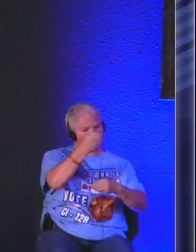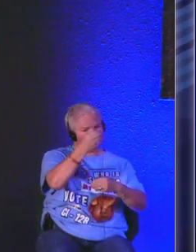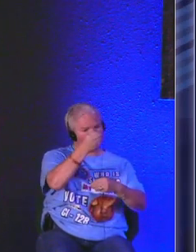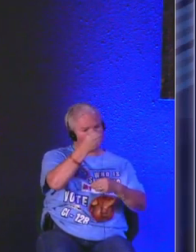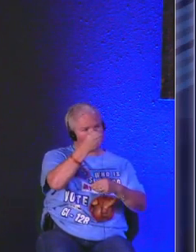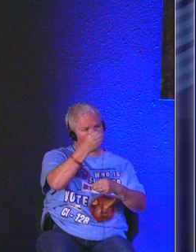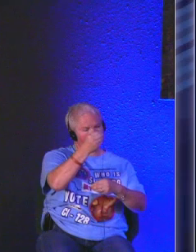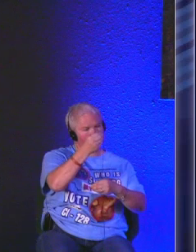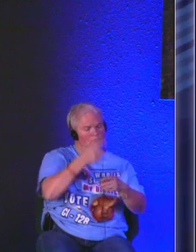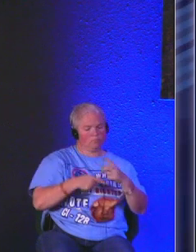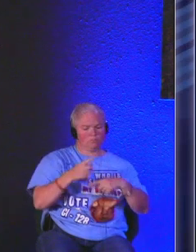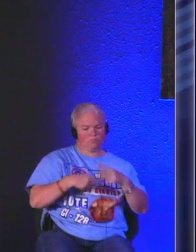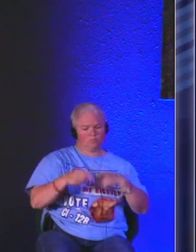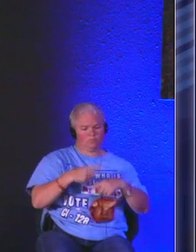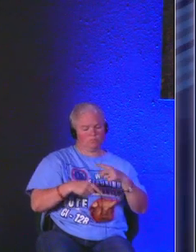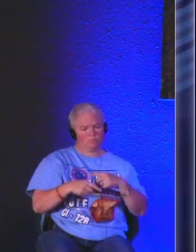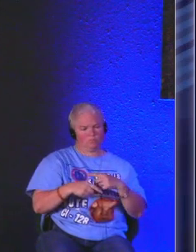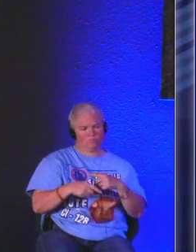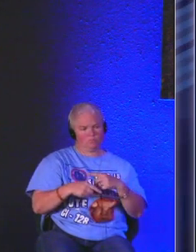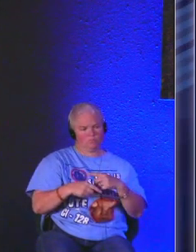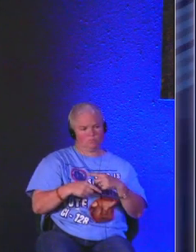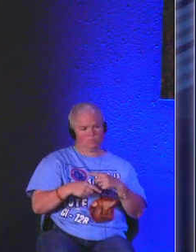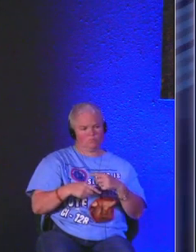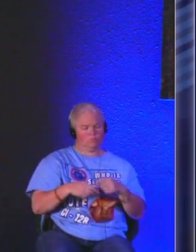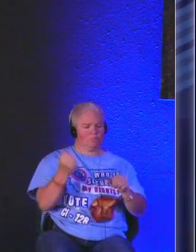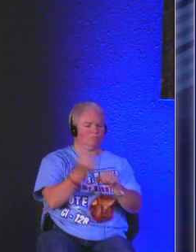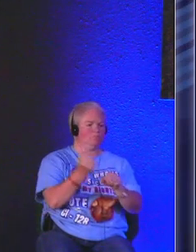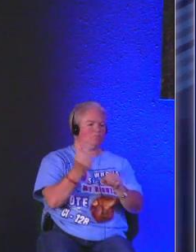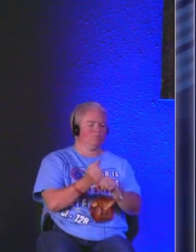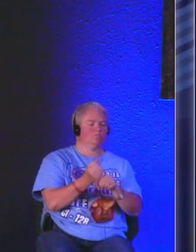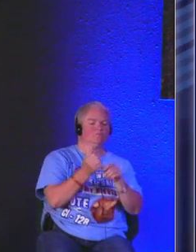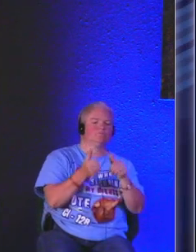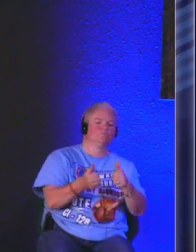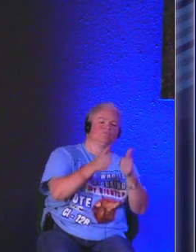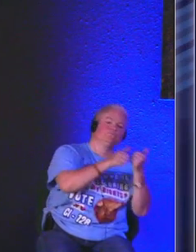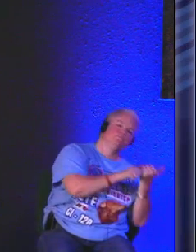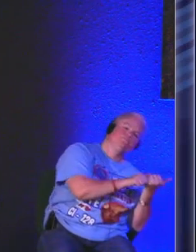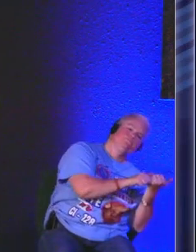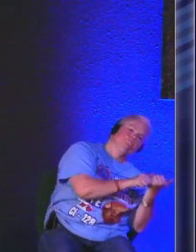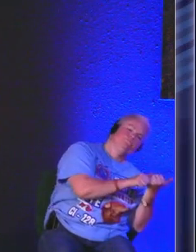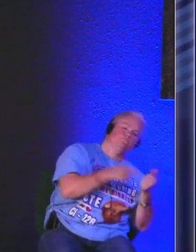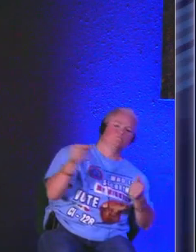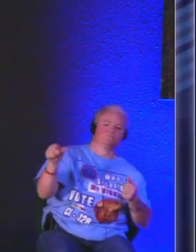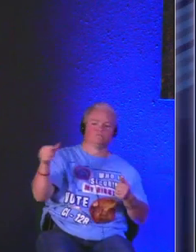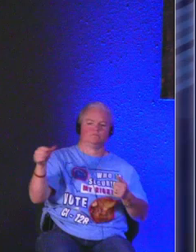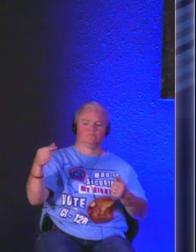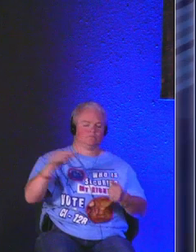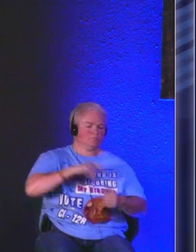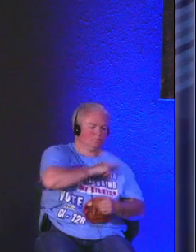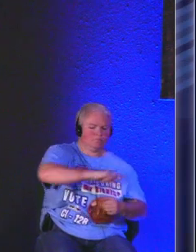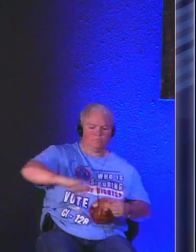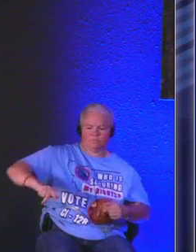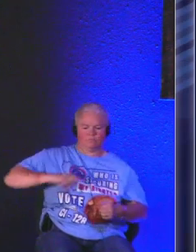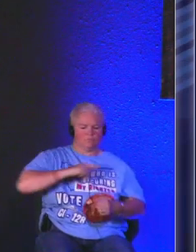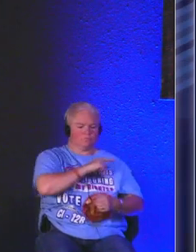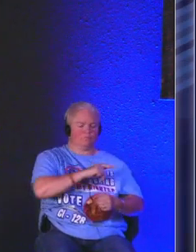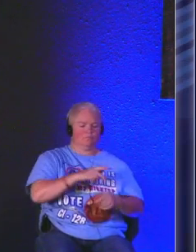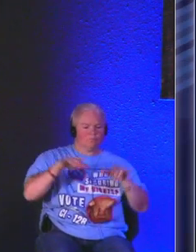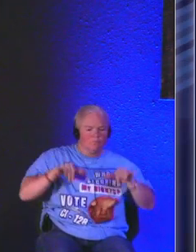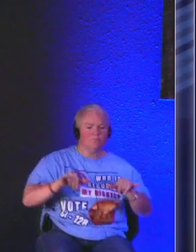interesting that this comes after he has made me lie down in green pastures and by still waters